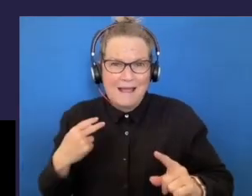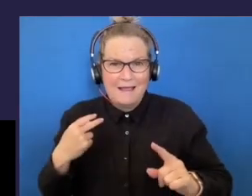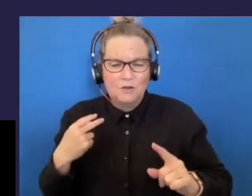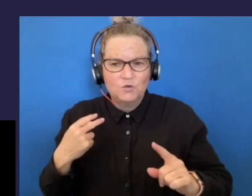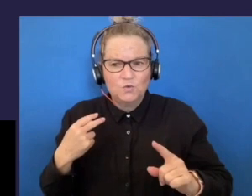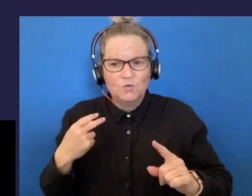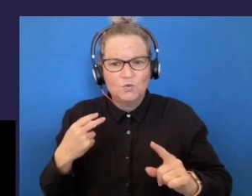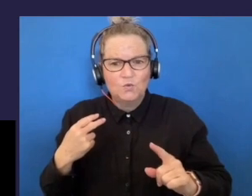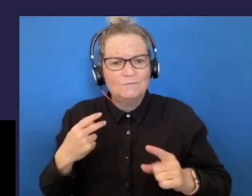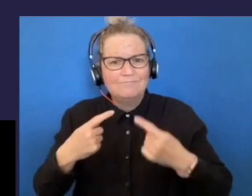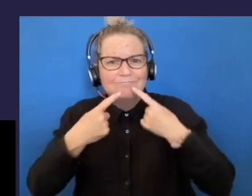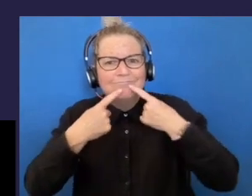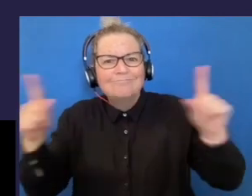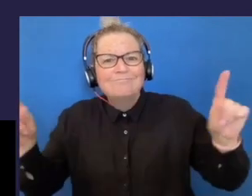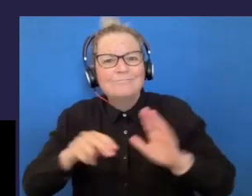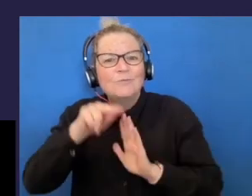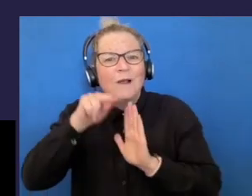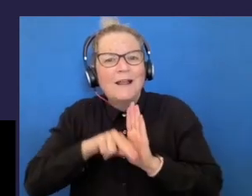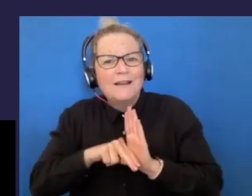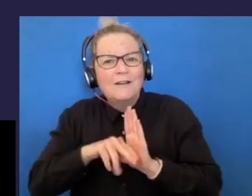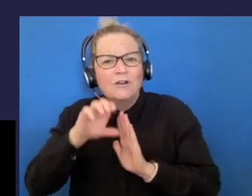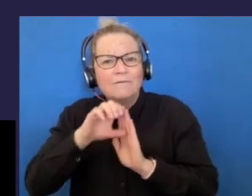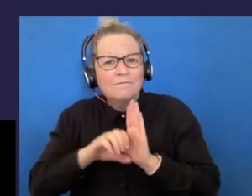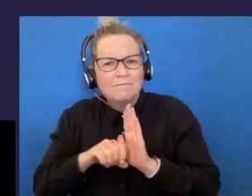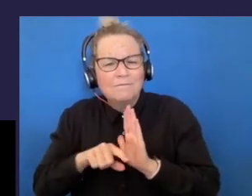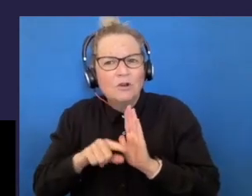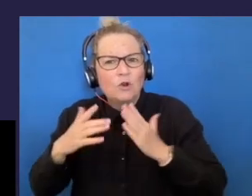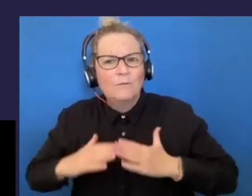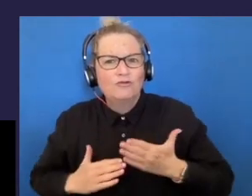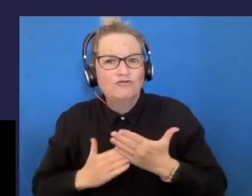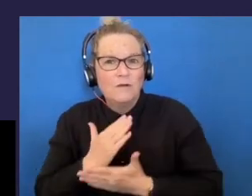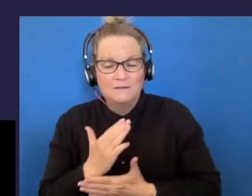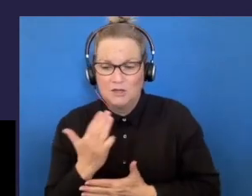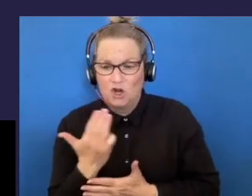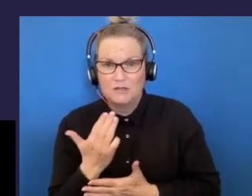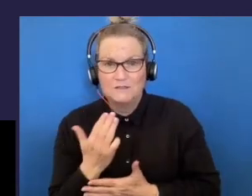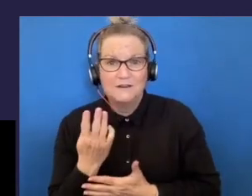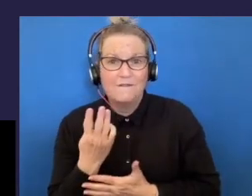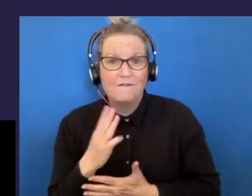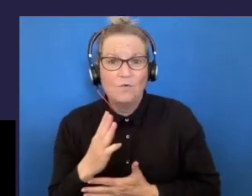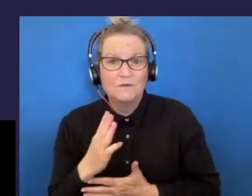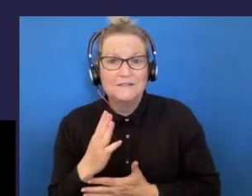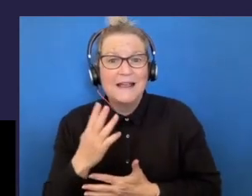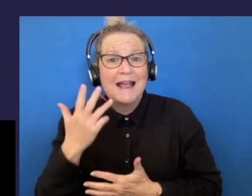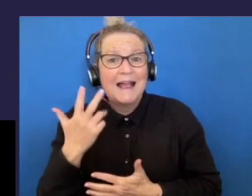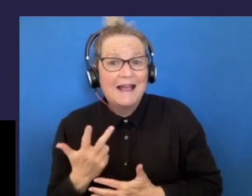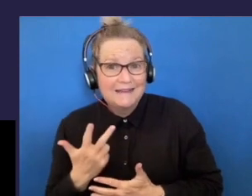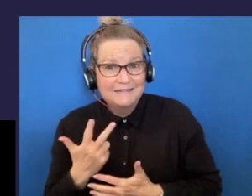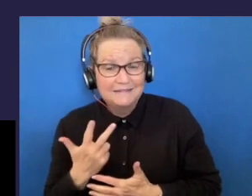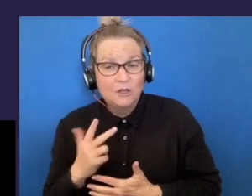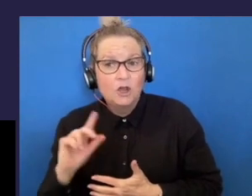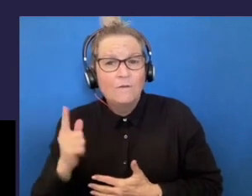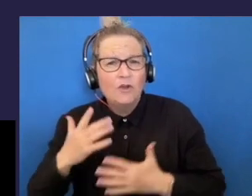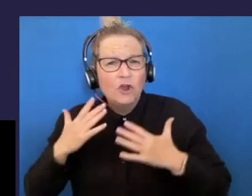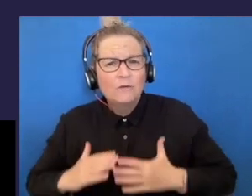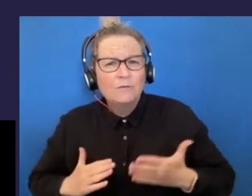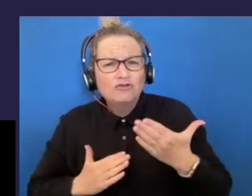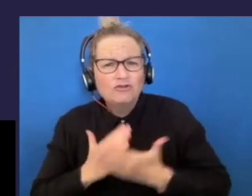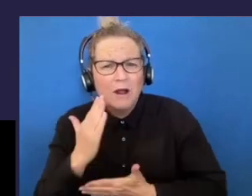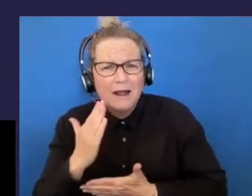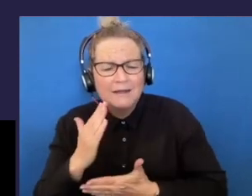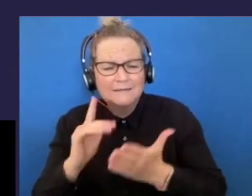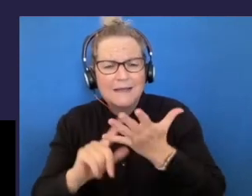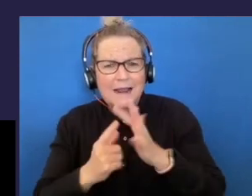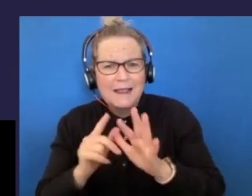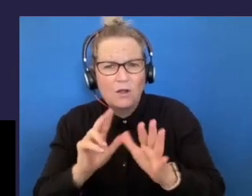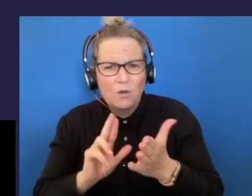Rights, which occurred post-World War II in 1948. The establishment of this first human rights legal framework led the way